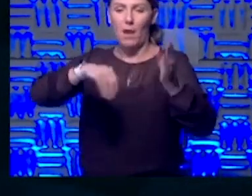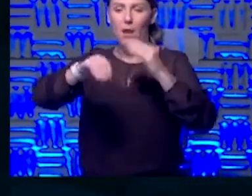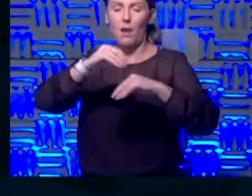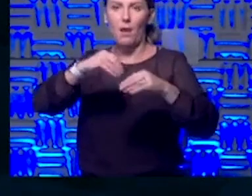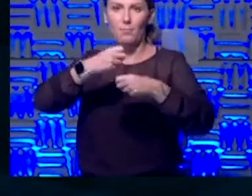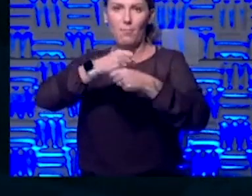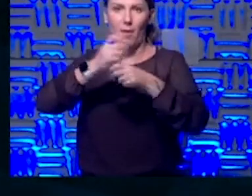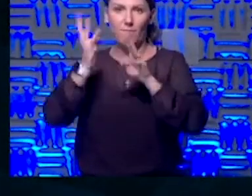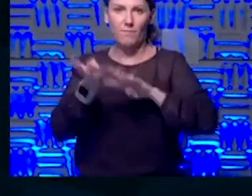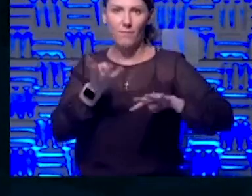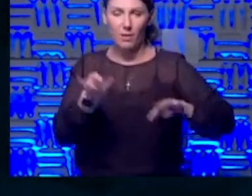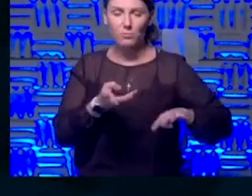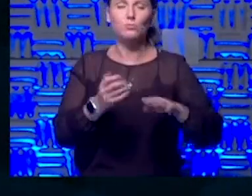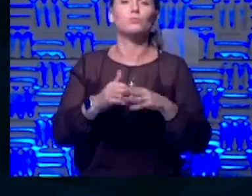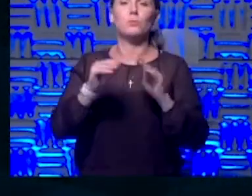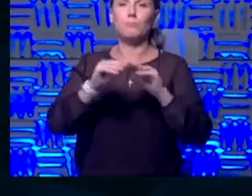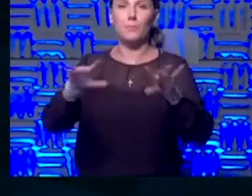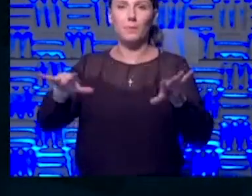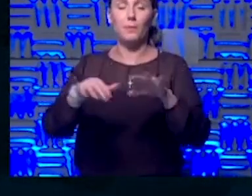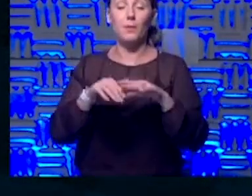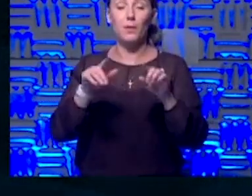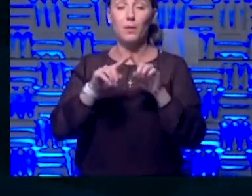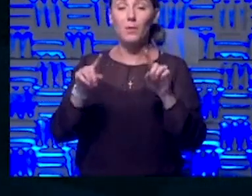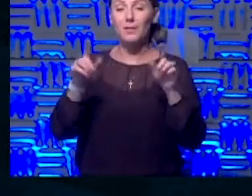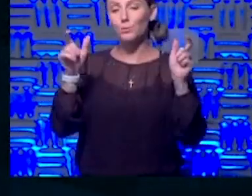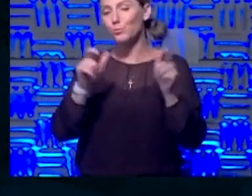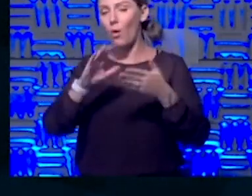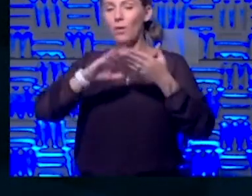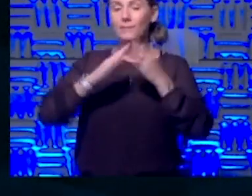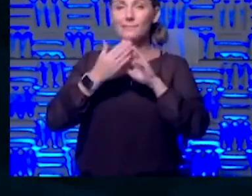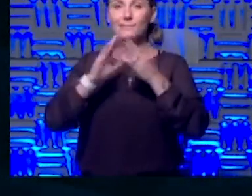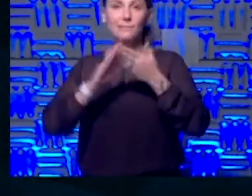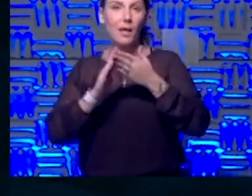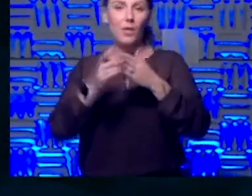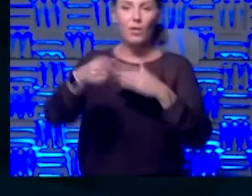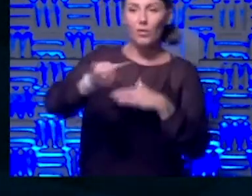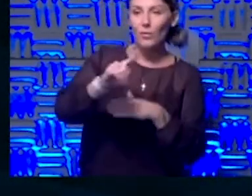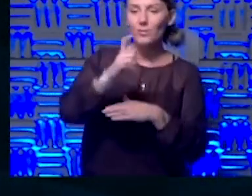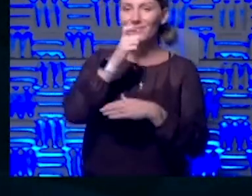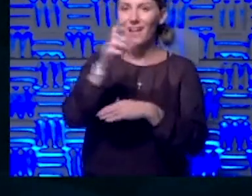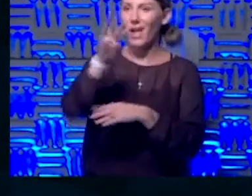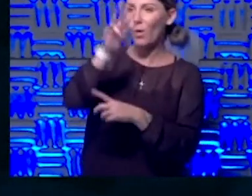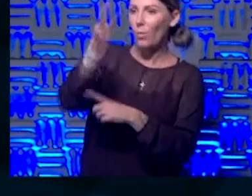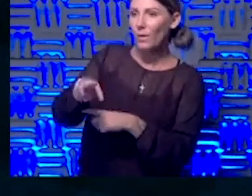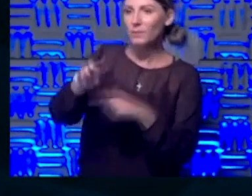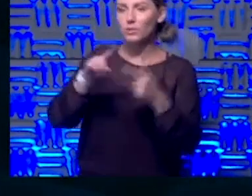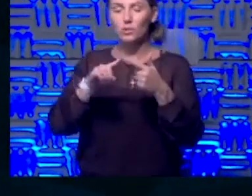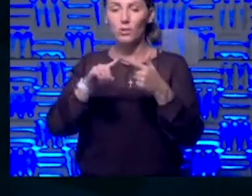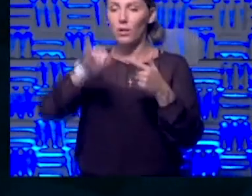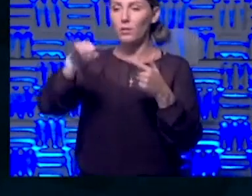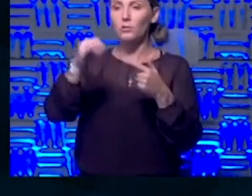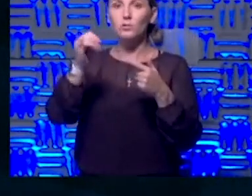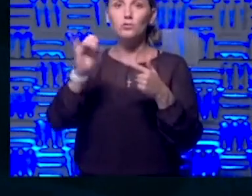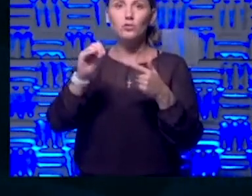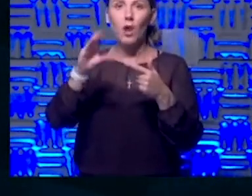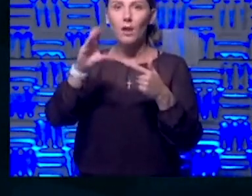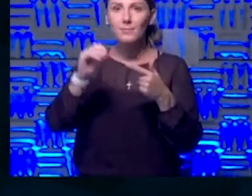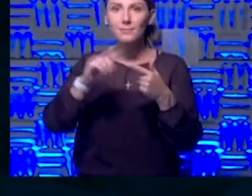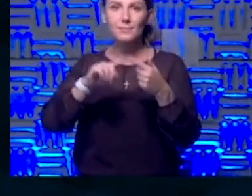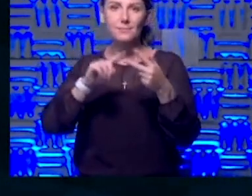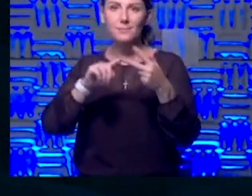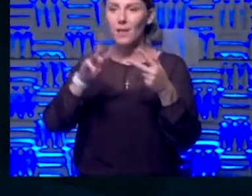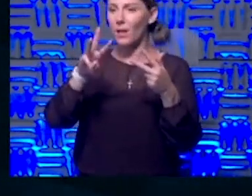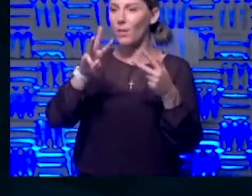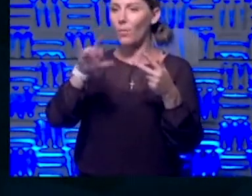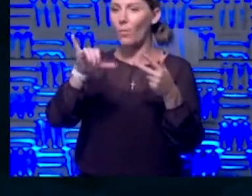But just because there's smaller counties, those that aren't Wichita and Johnson and Wyandotte, there